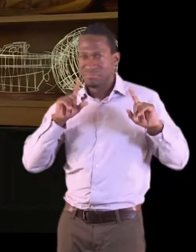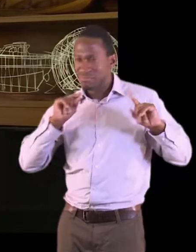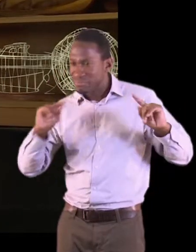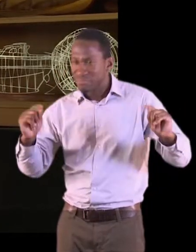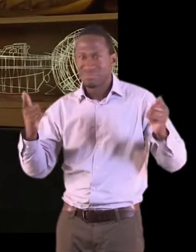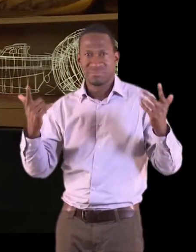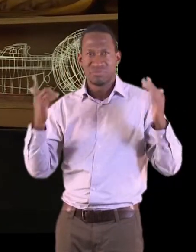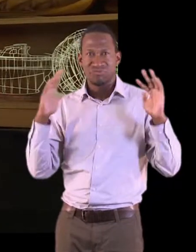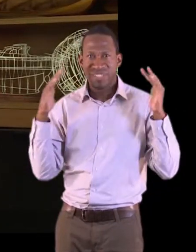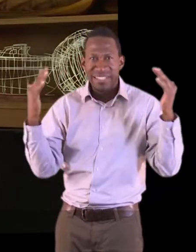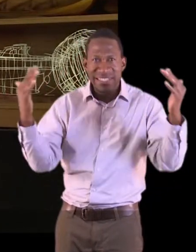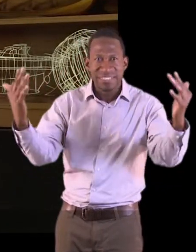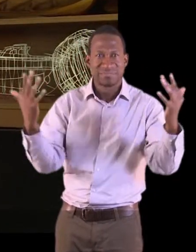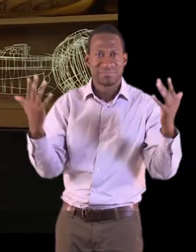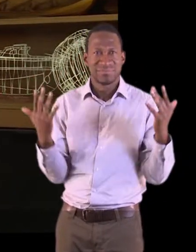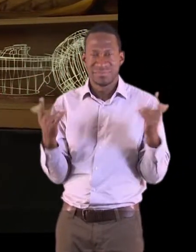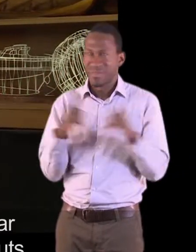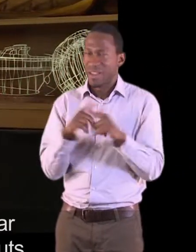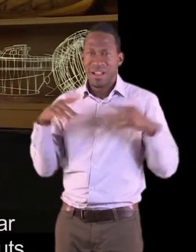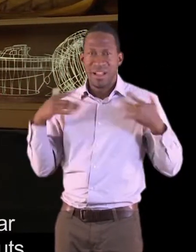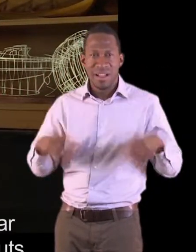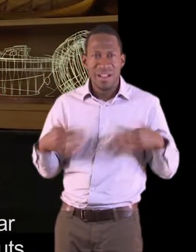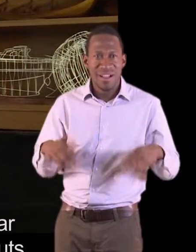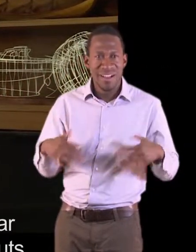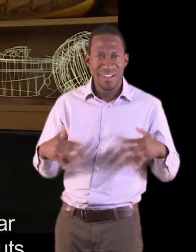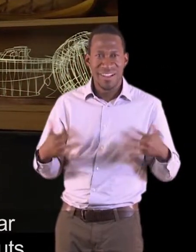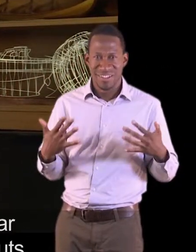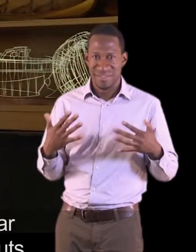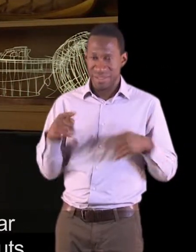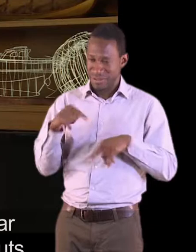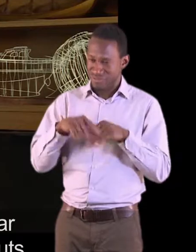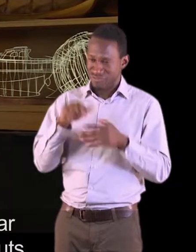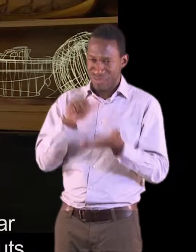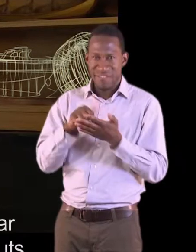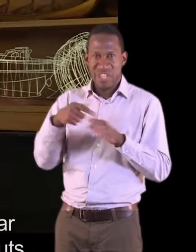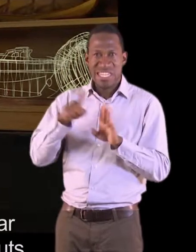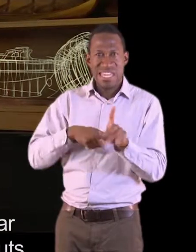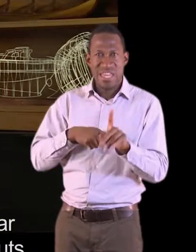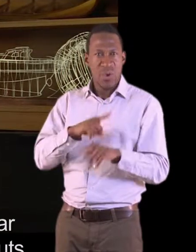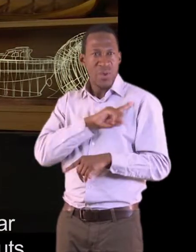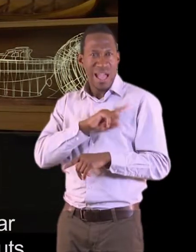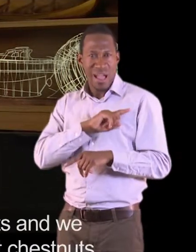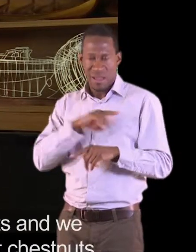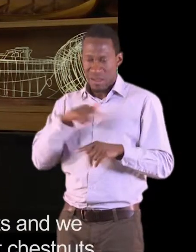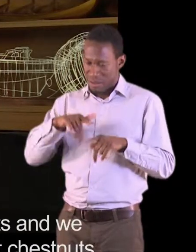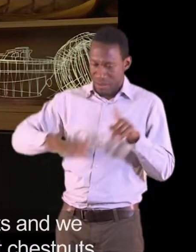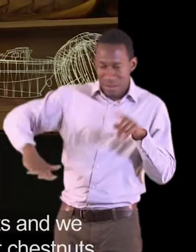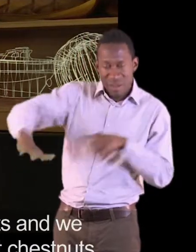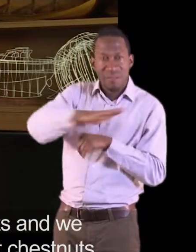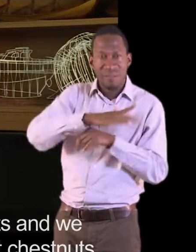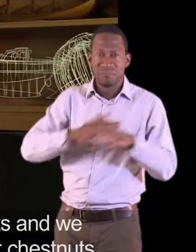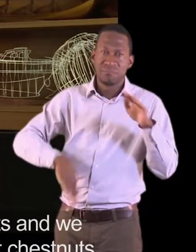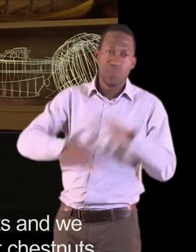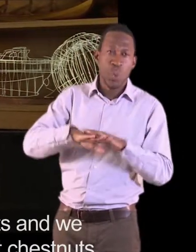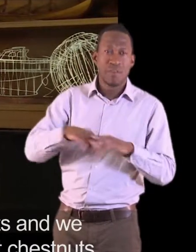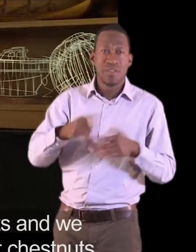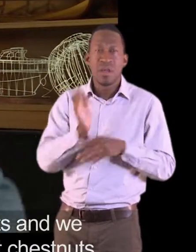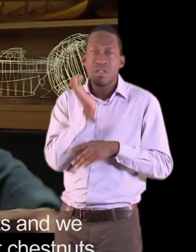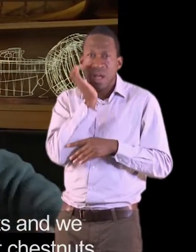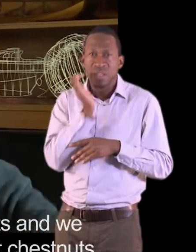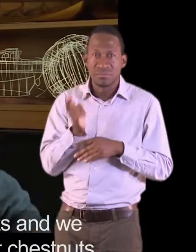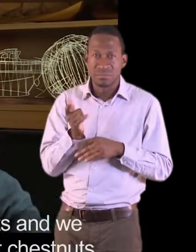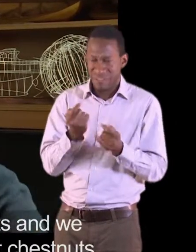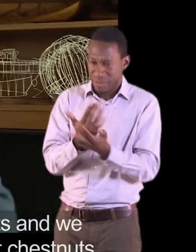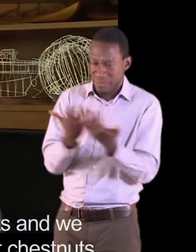they were. Magnificent. At the right time of year the place was full of nuts. There were sweet chestnuts and we used to get